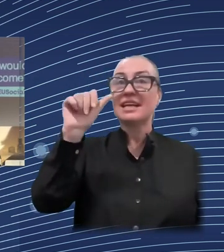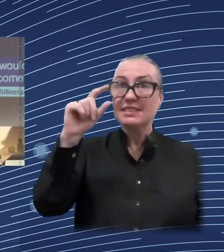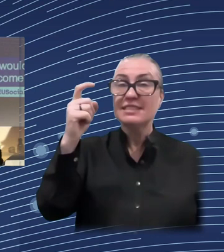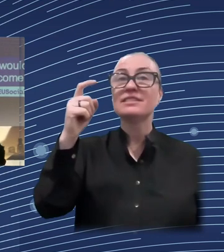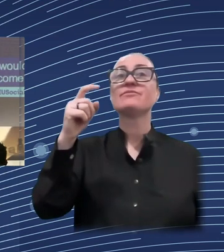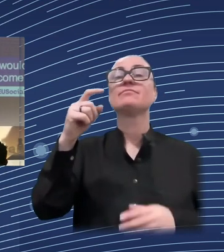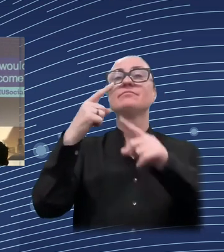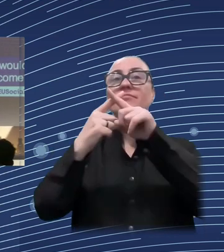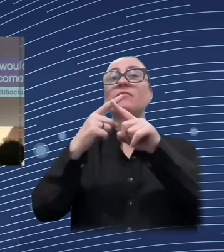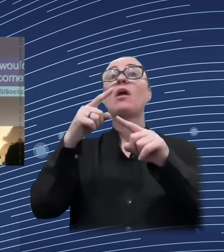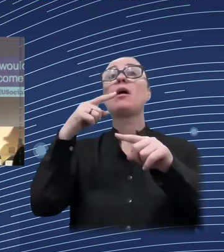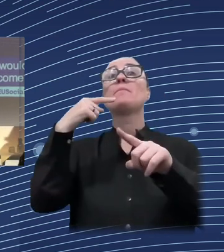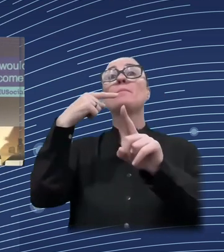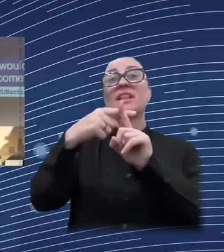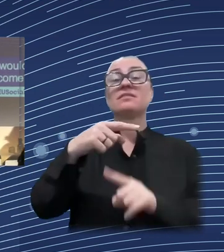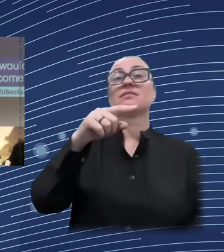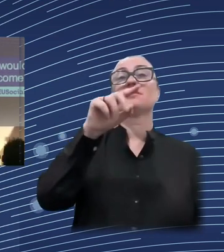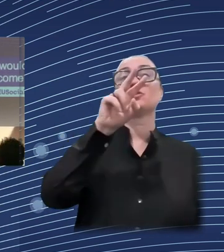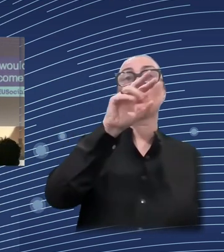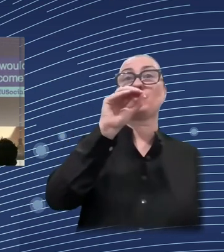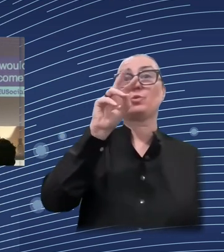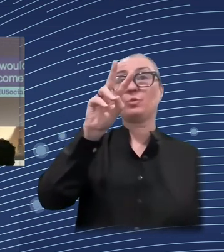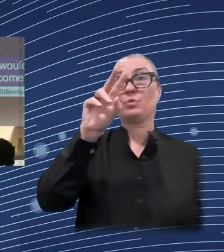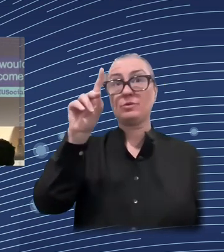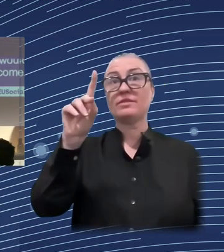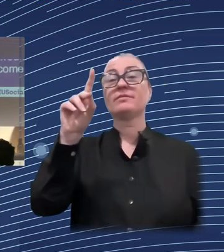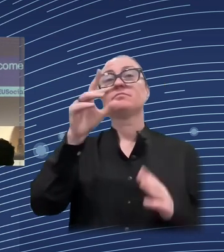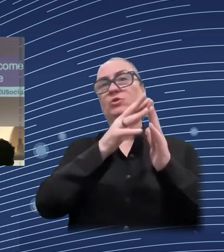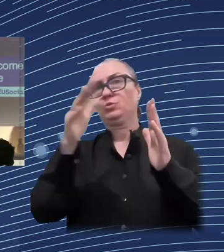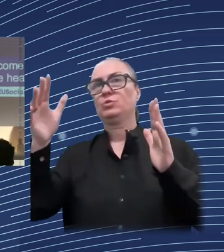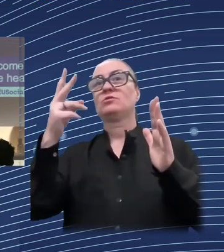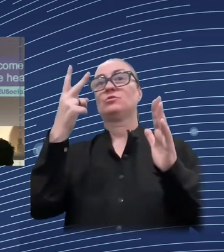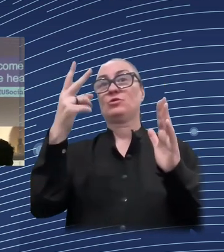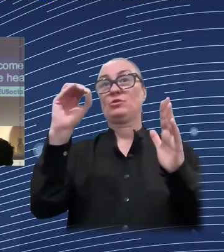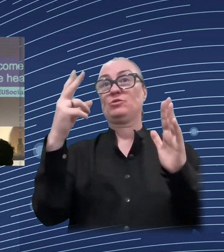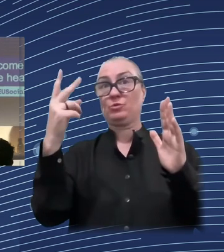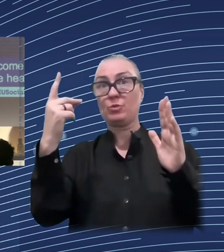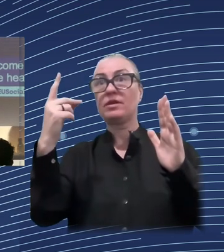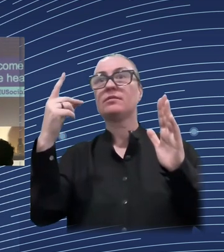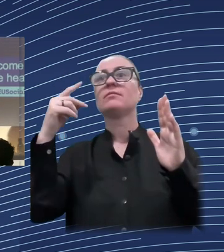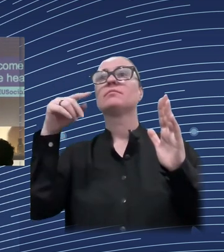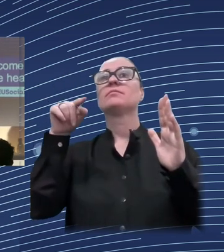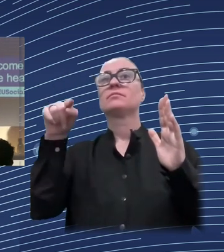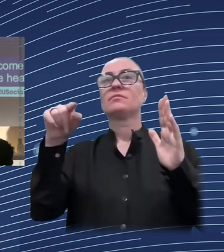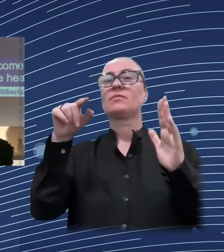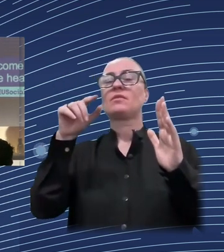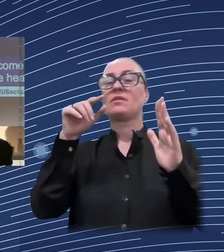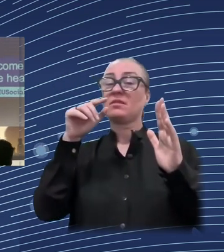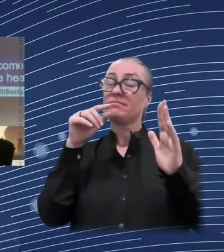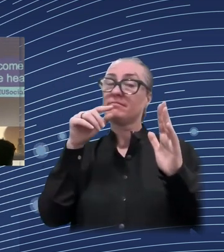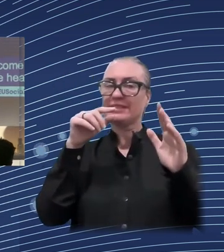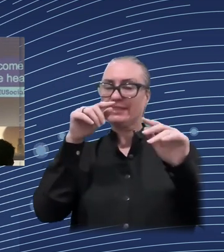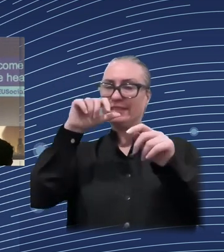sort of not the quick fix that we heard about in the last session. It's more like since it has been